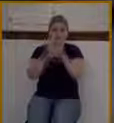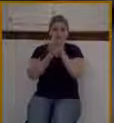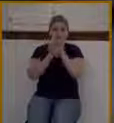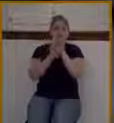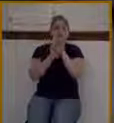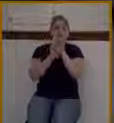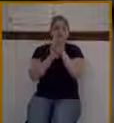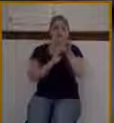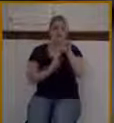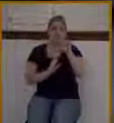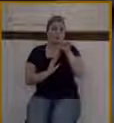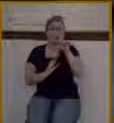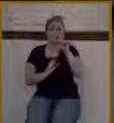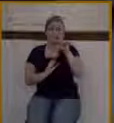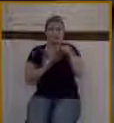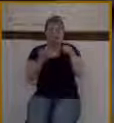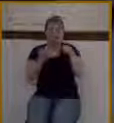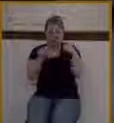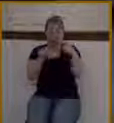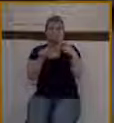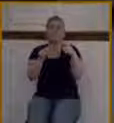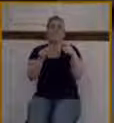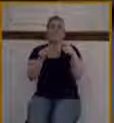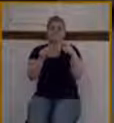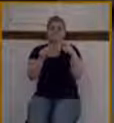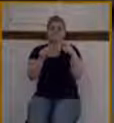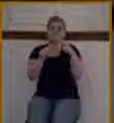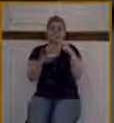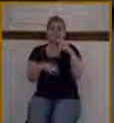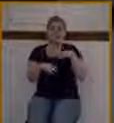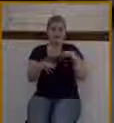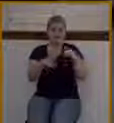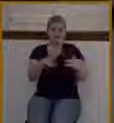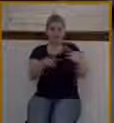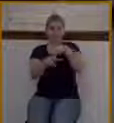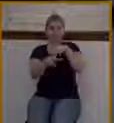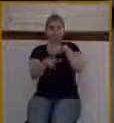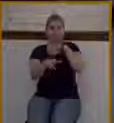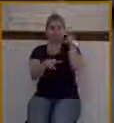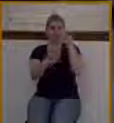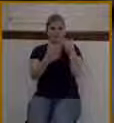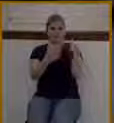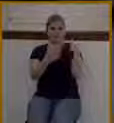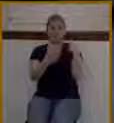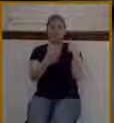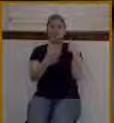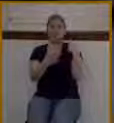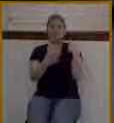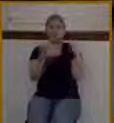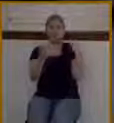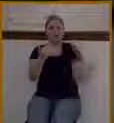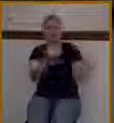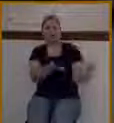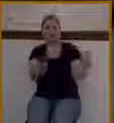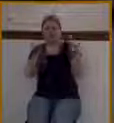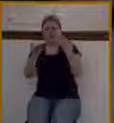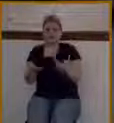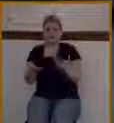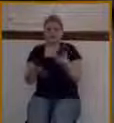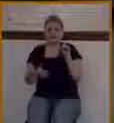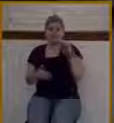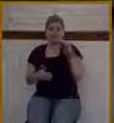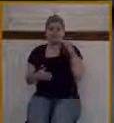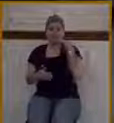colt tied, whereon never man sat. Loose him and bring him. And if any man say unto you,